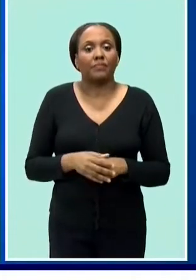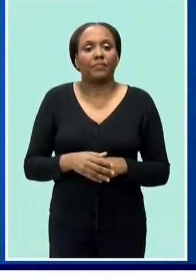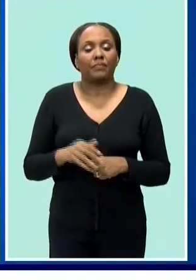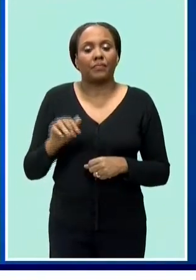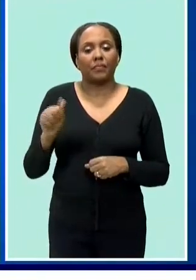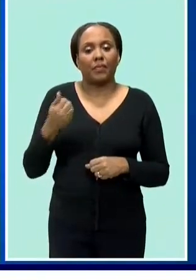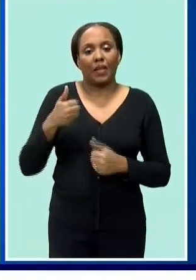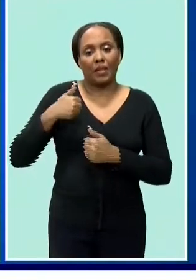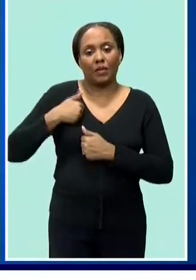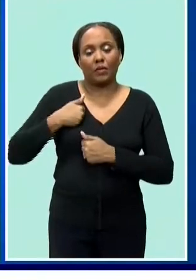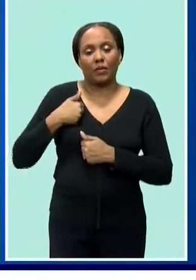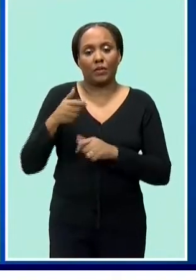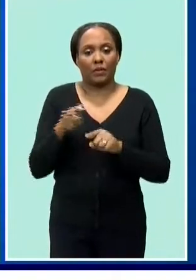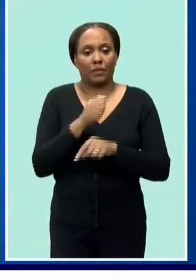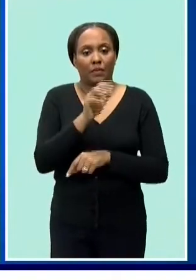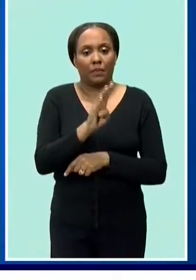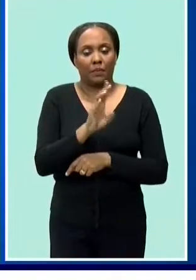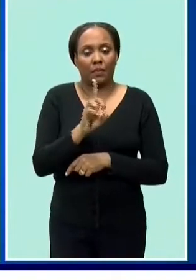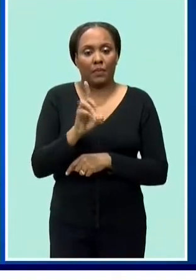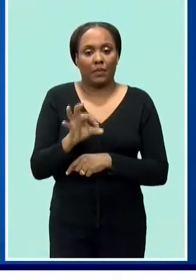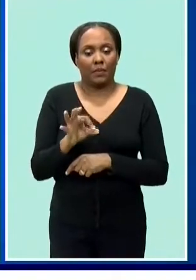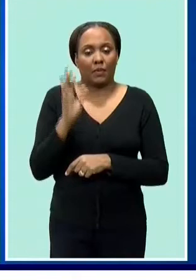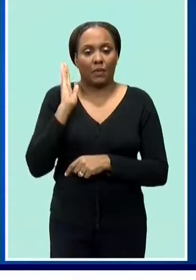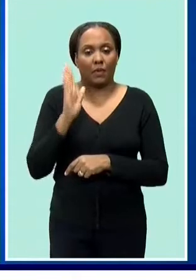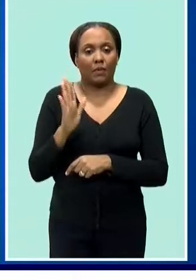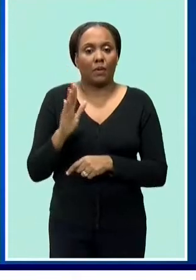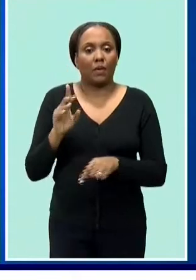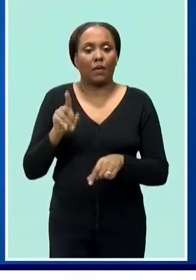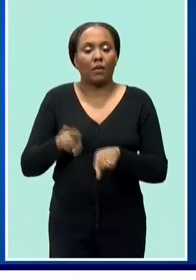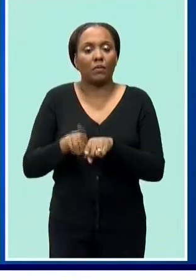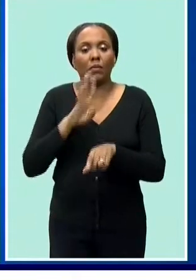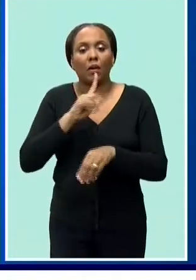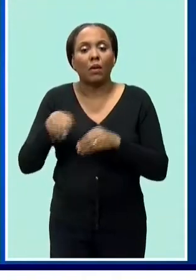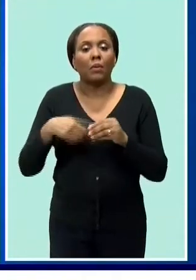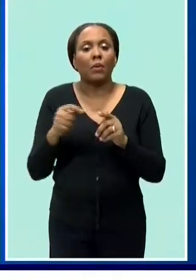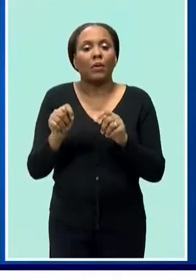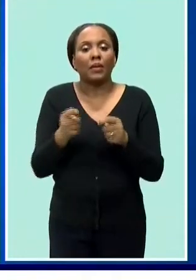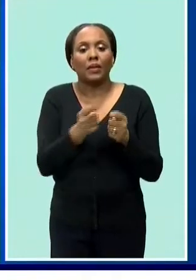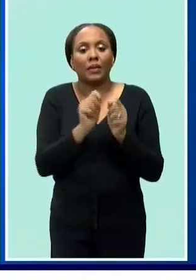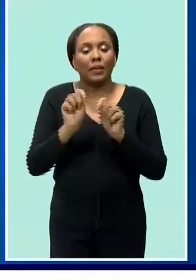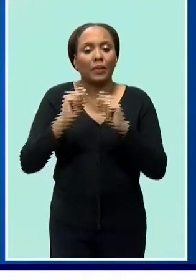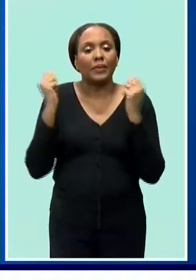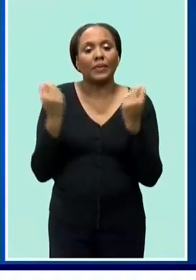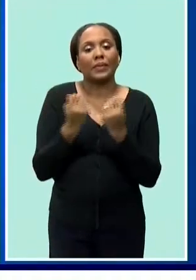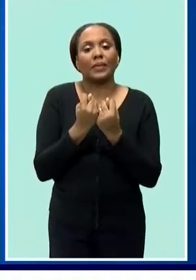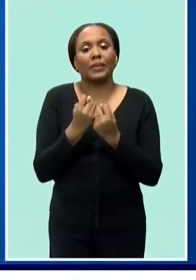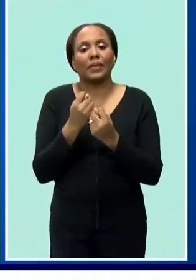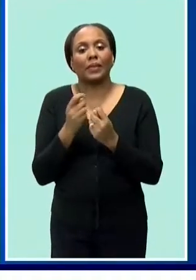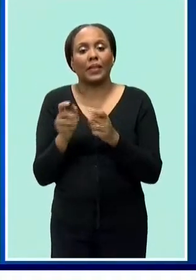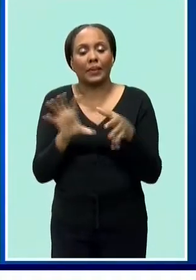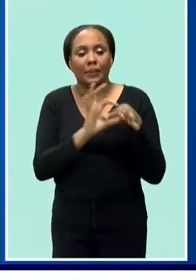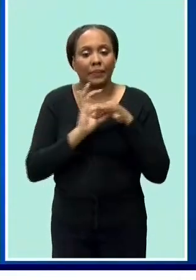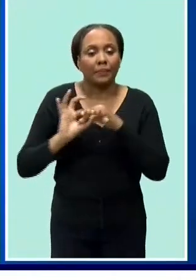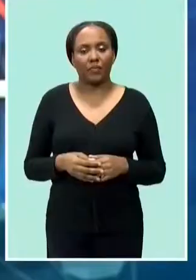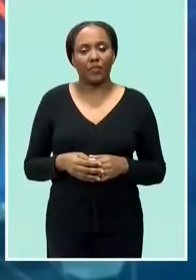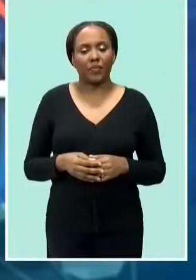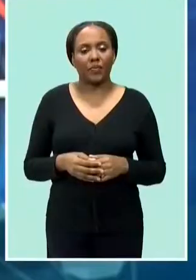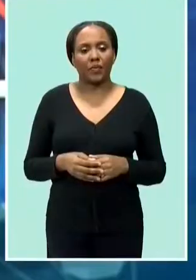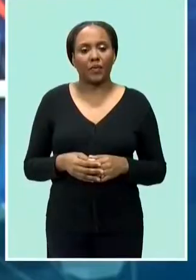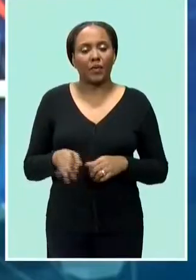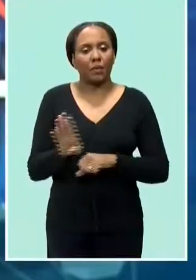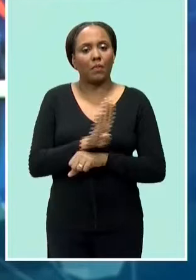the barbados defense force will also be facilitating team building opportunities sharika griffith cbc news